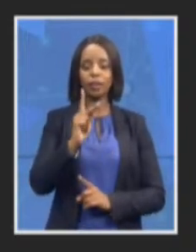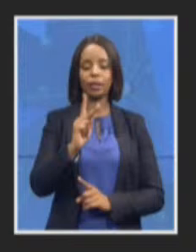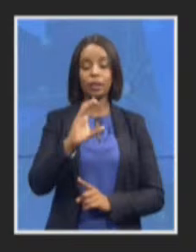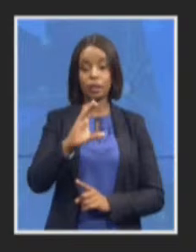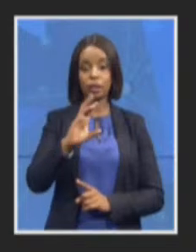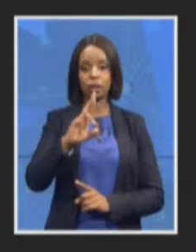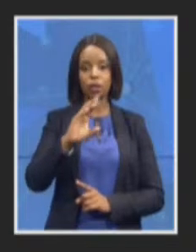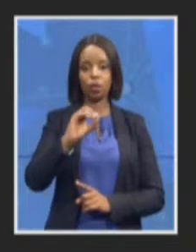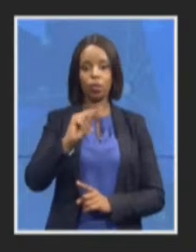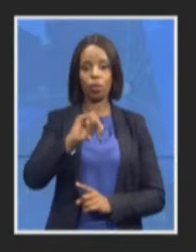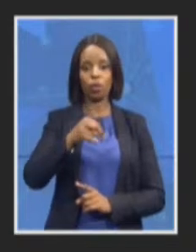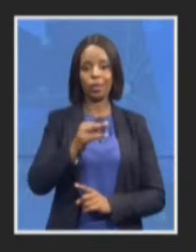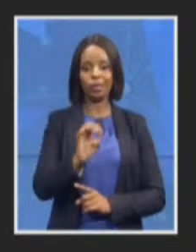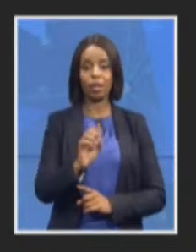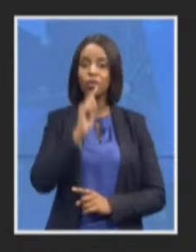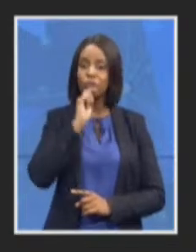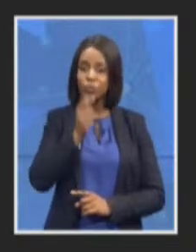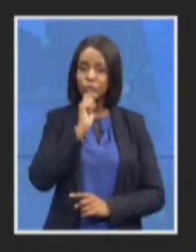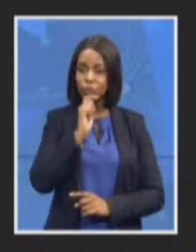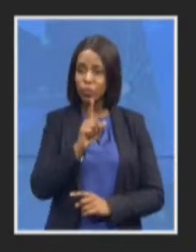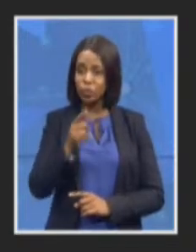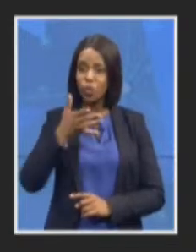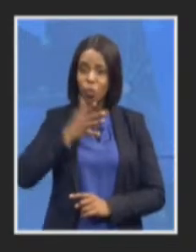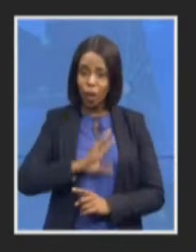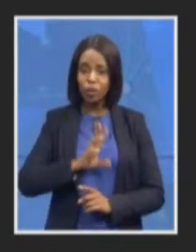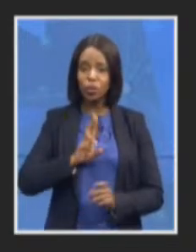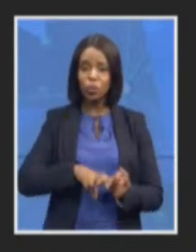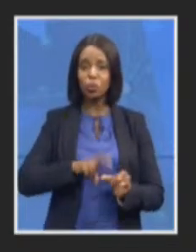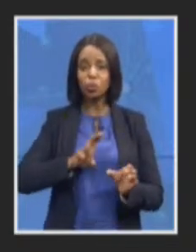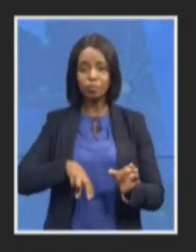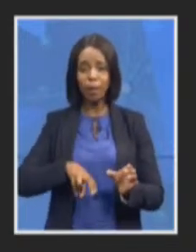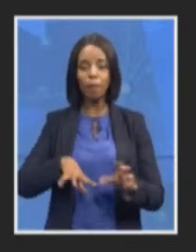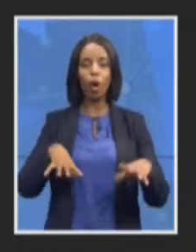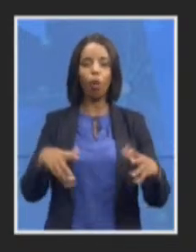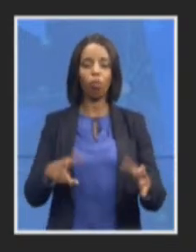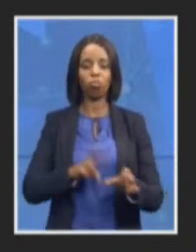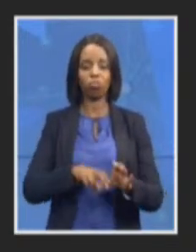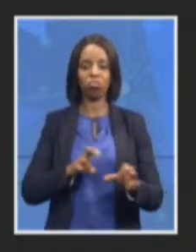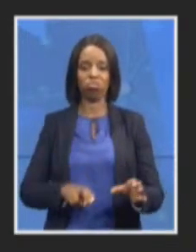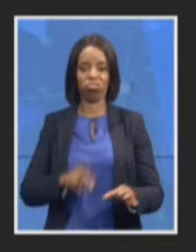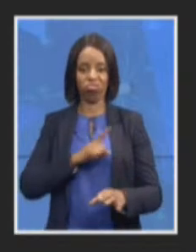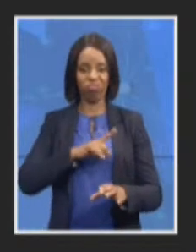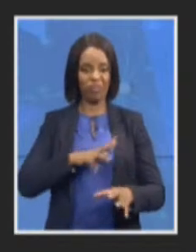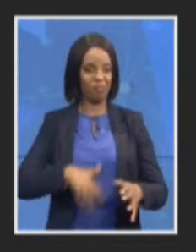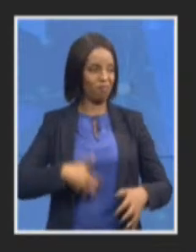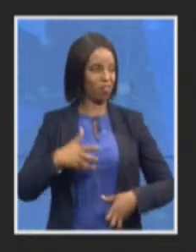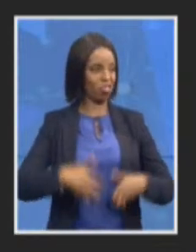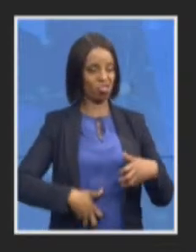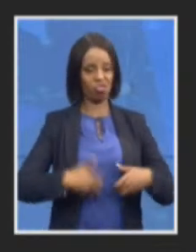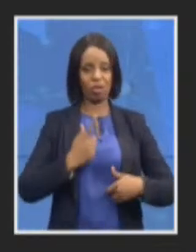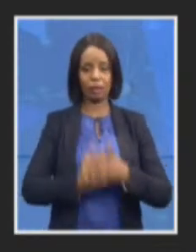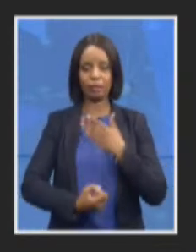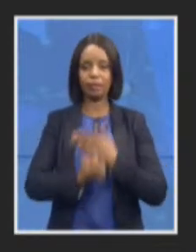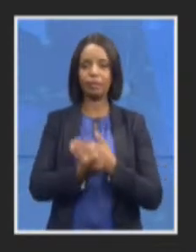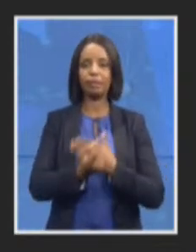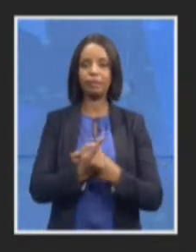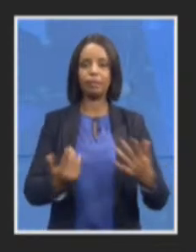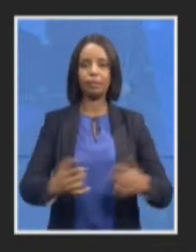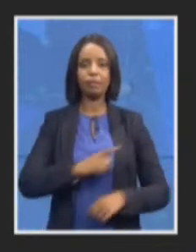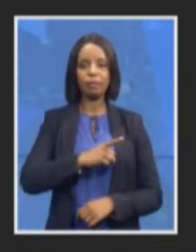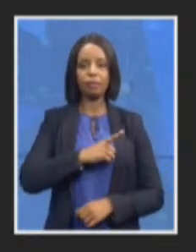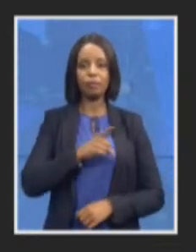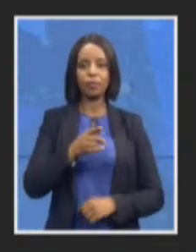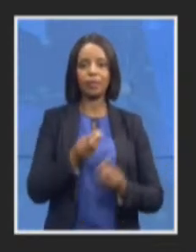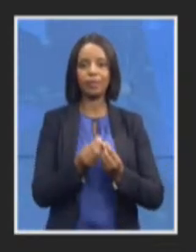frustration and whether you can categorically say that this was something that she had absolutely no conflict about when she